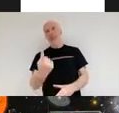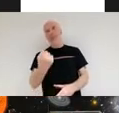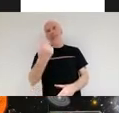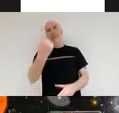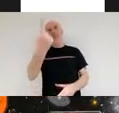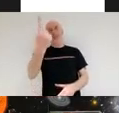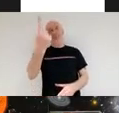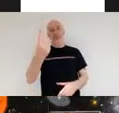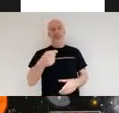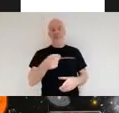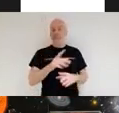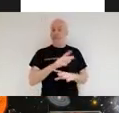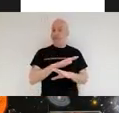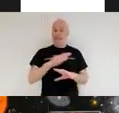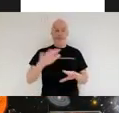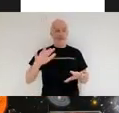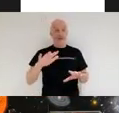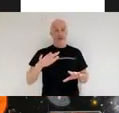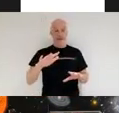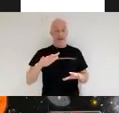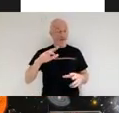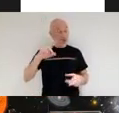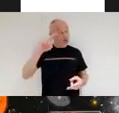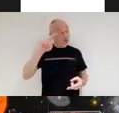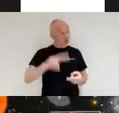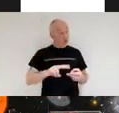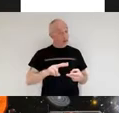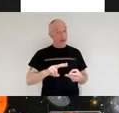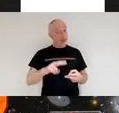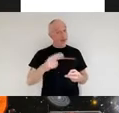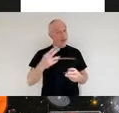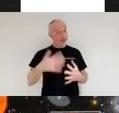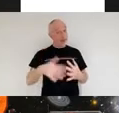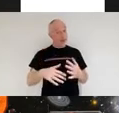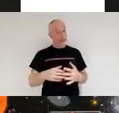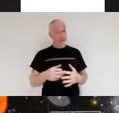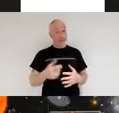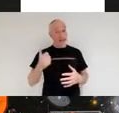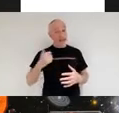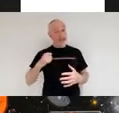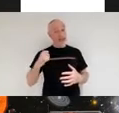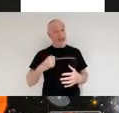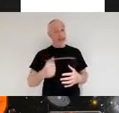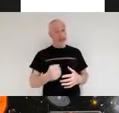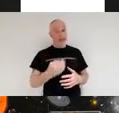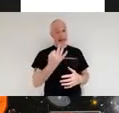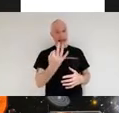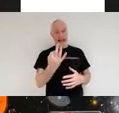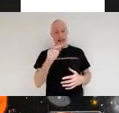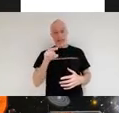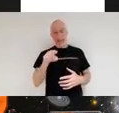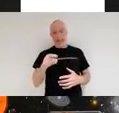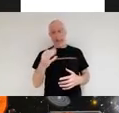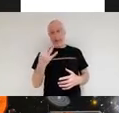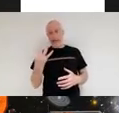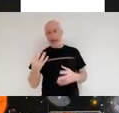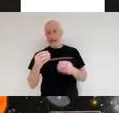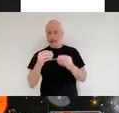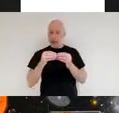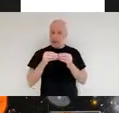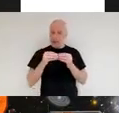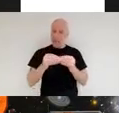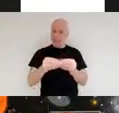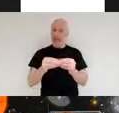total cost of the web telescope is that it will come in at about 8.8 billion that's including design